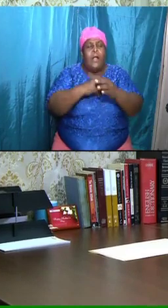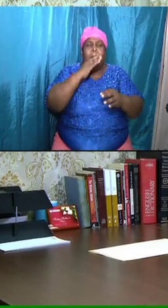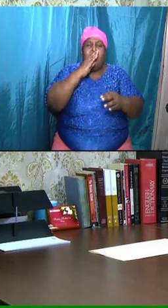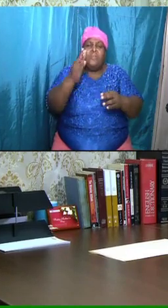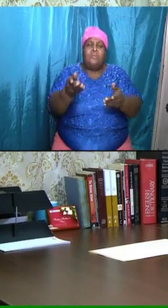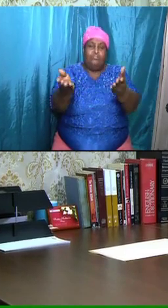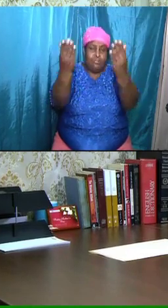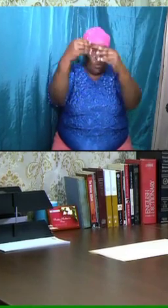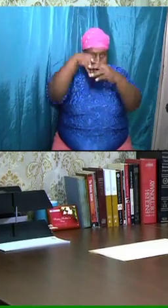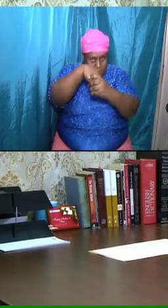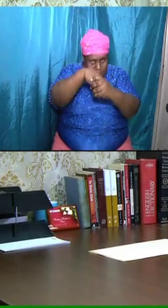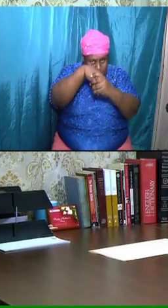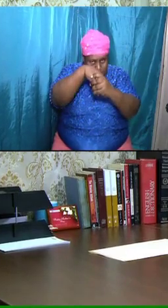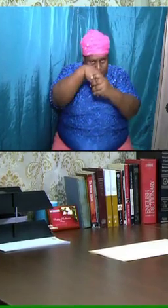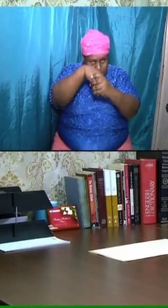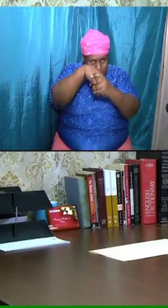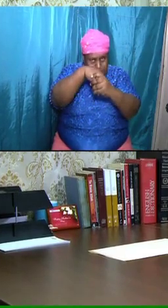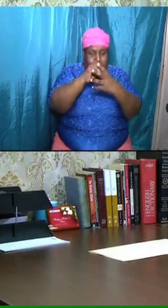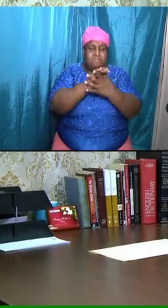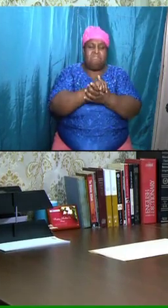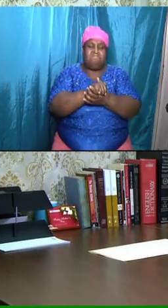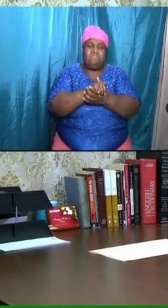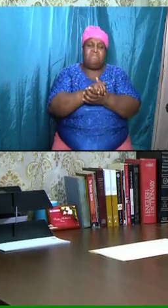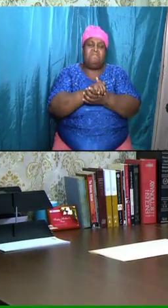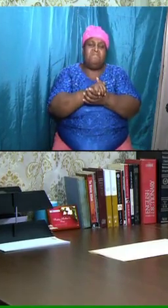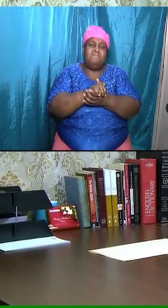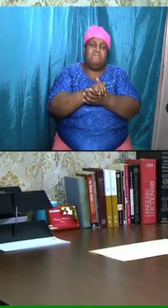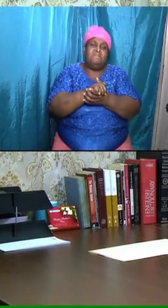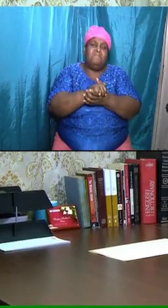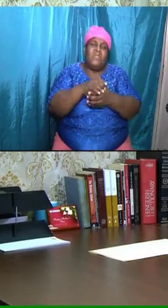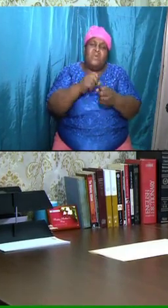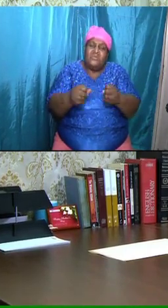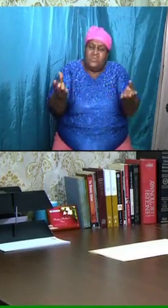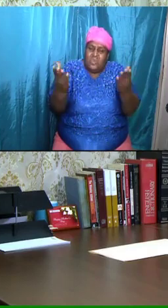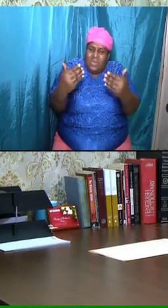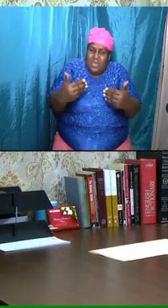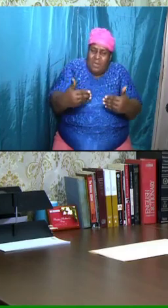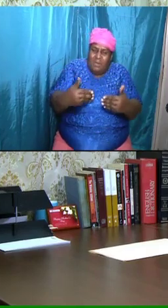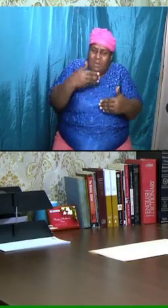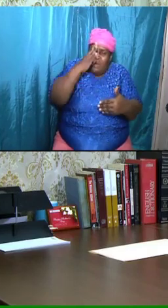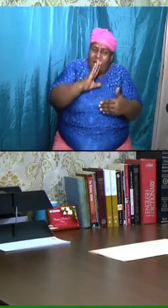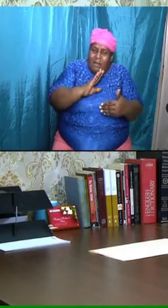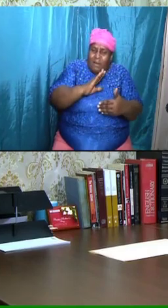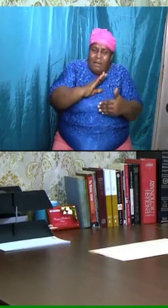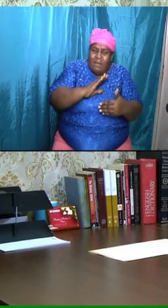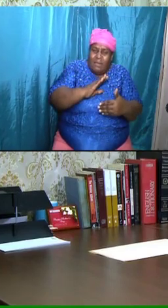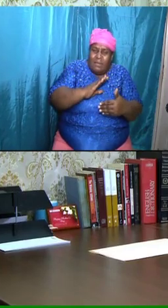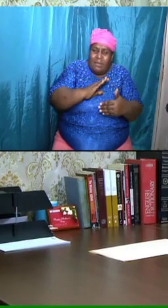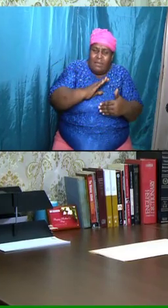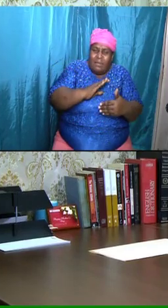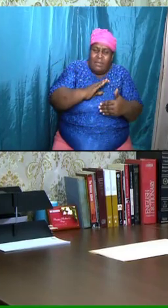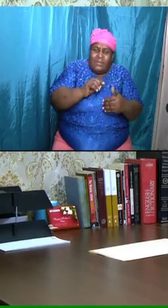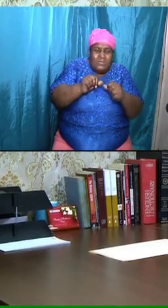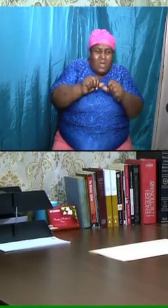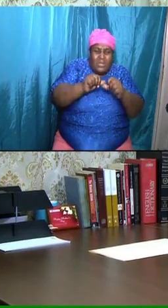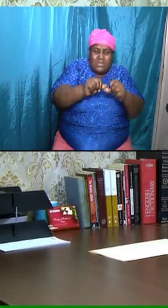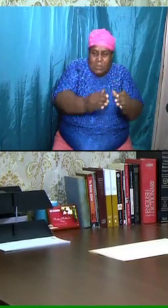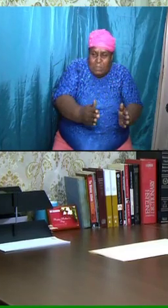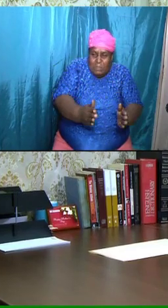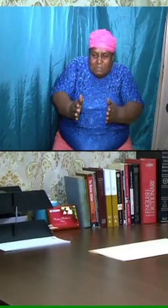So here it was that God all along was working through Abraham, Isaac,